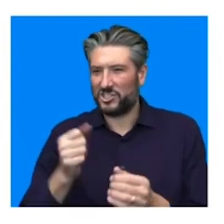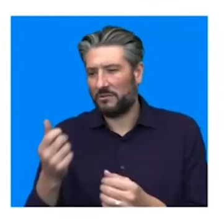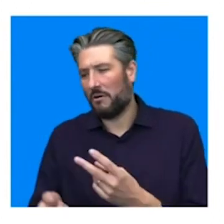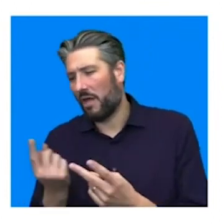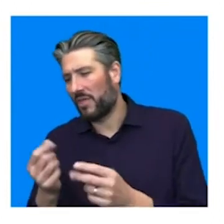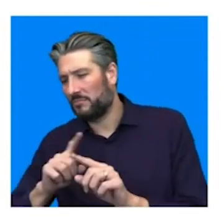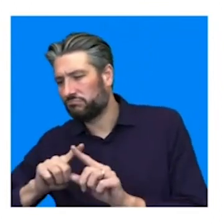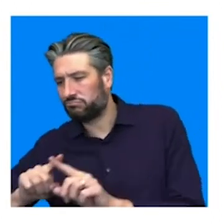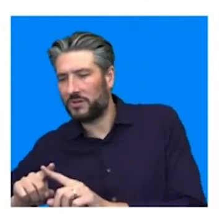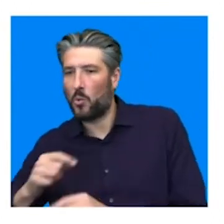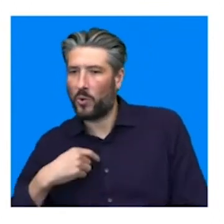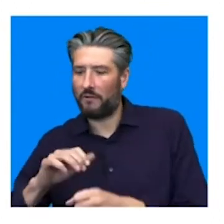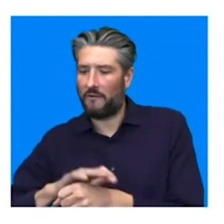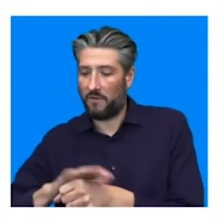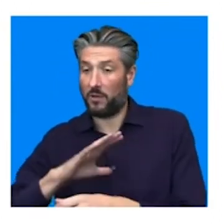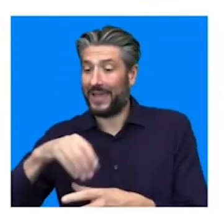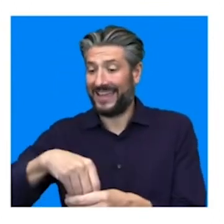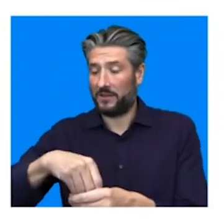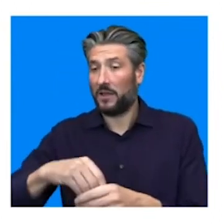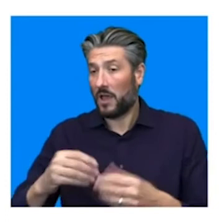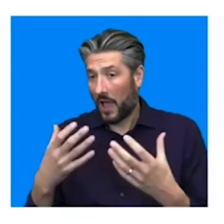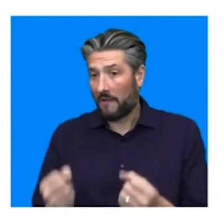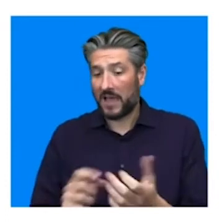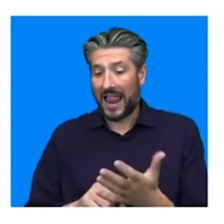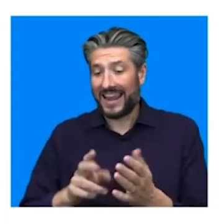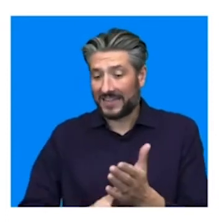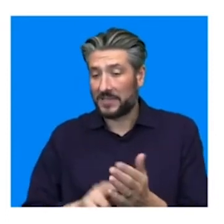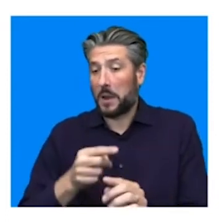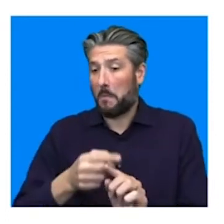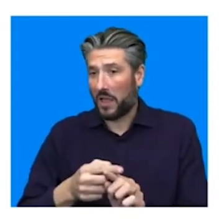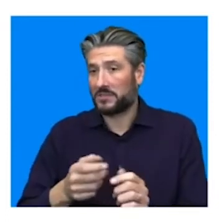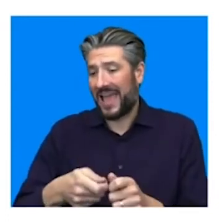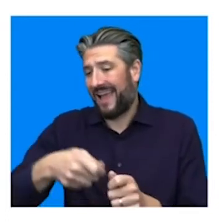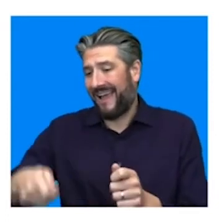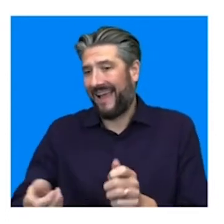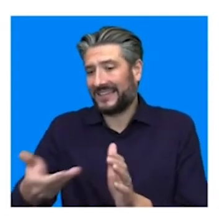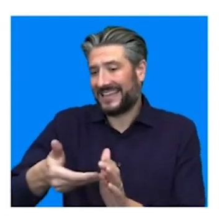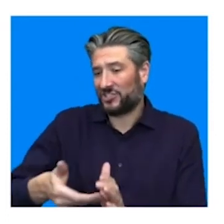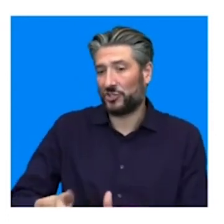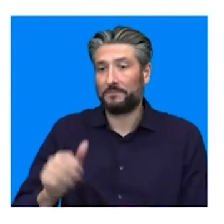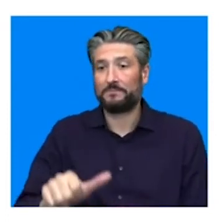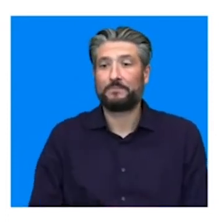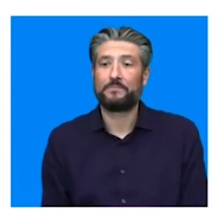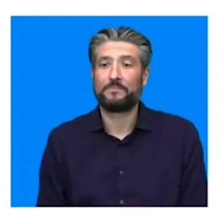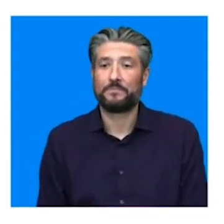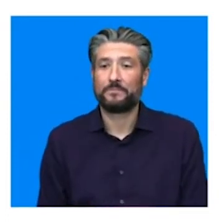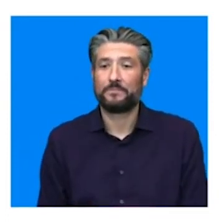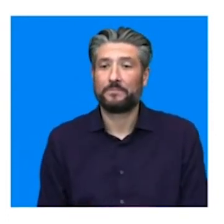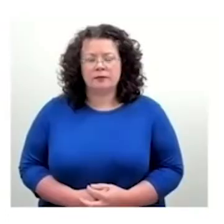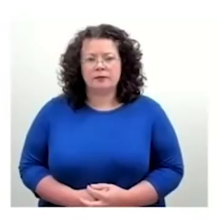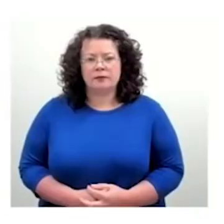well. So there are other extensions to the Latin set. Yeah. Yeah. Okay. And in terms of